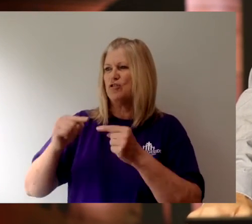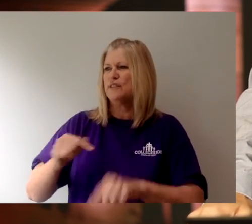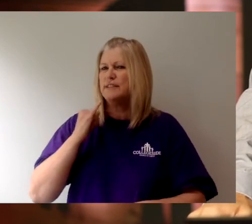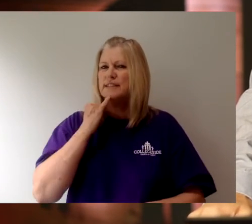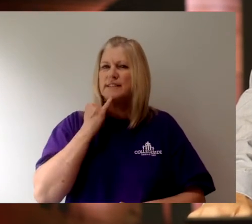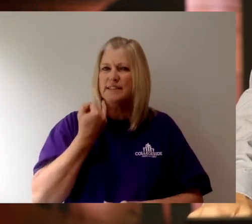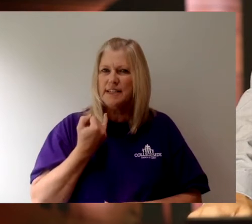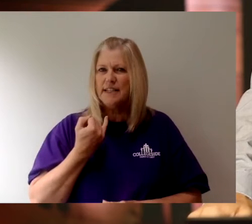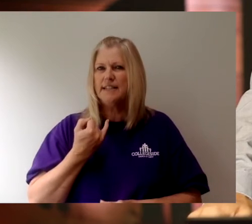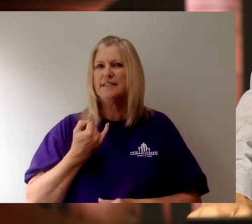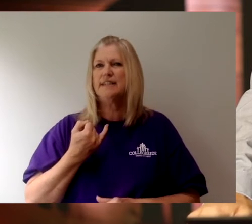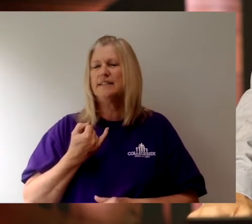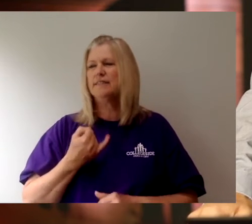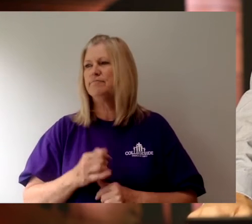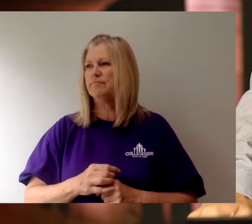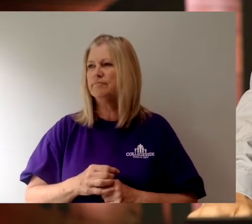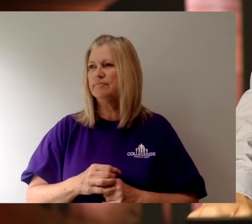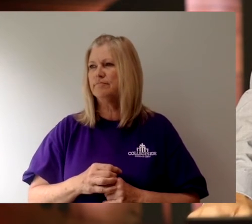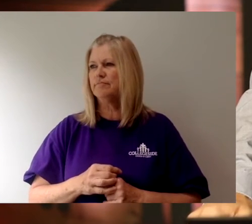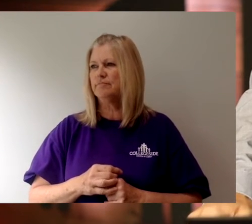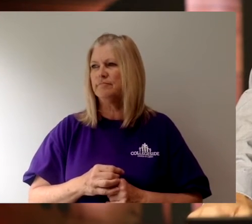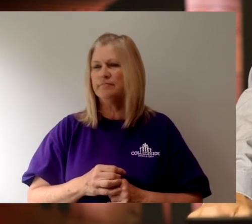envy, and strife?